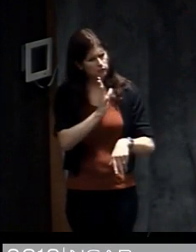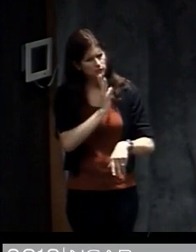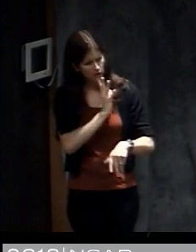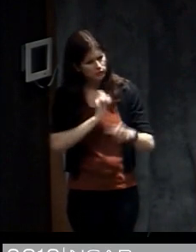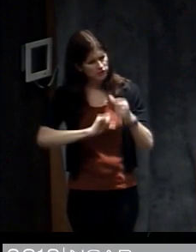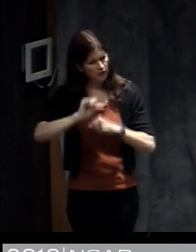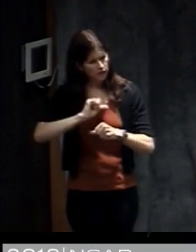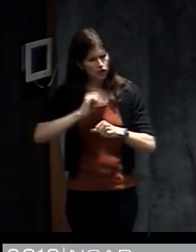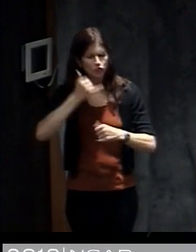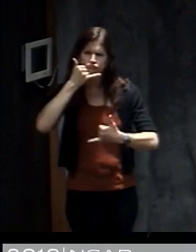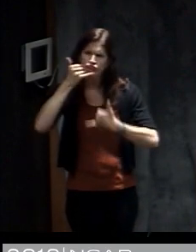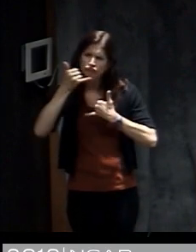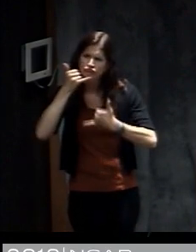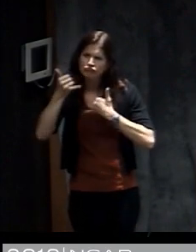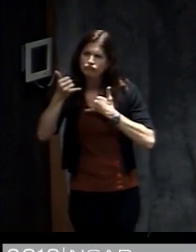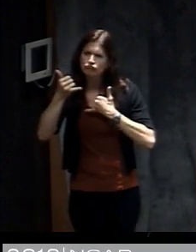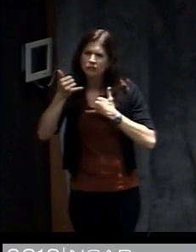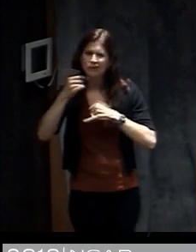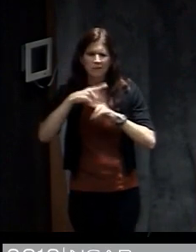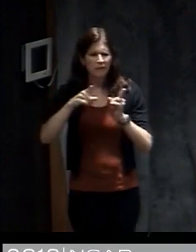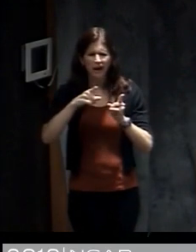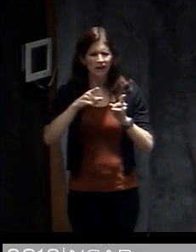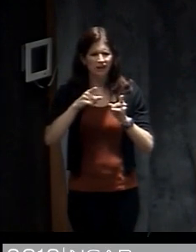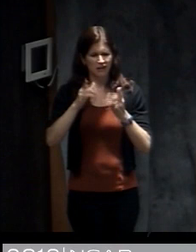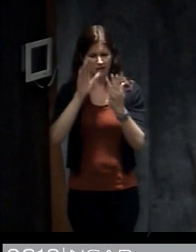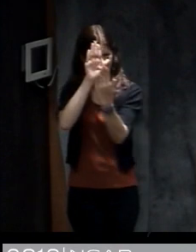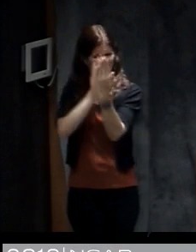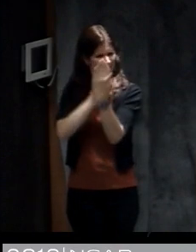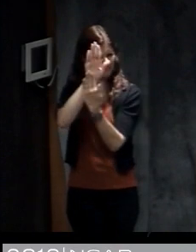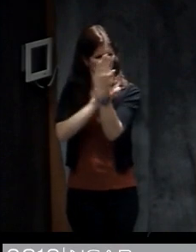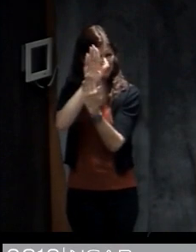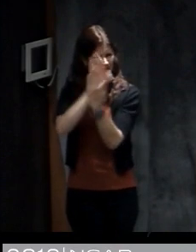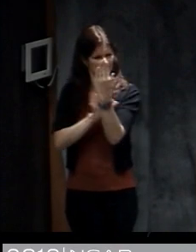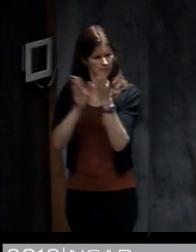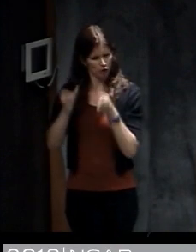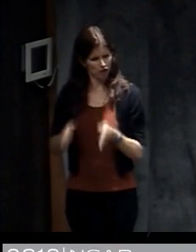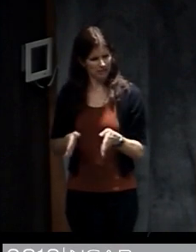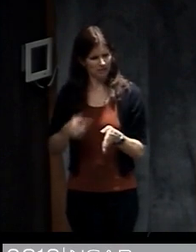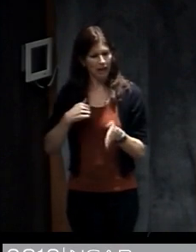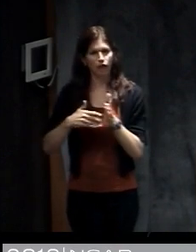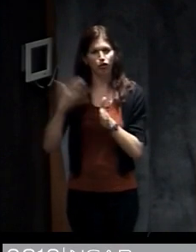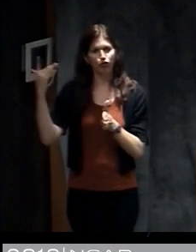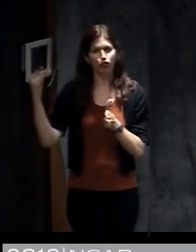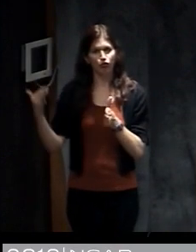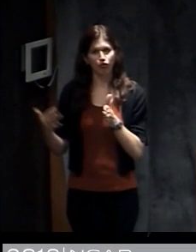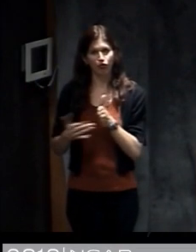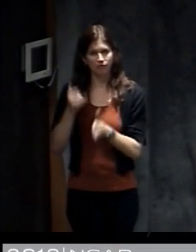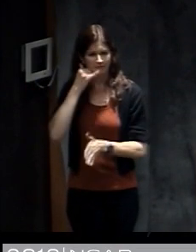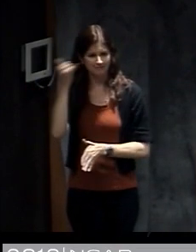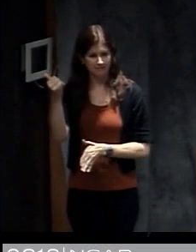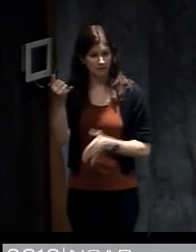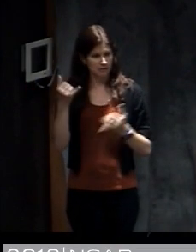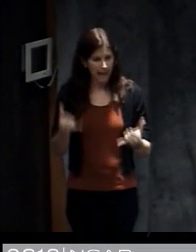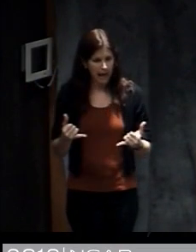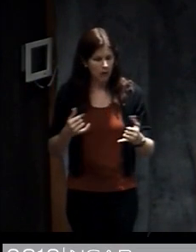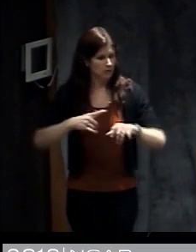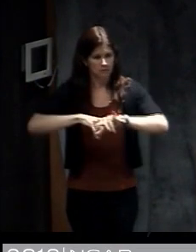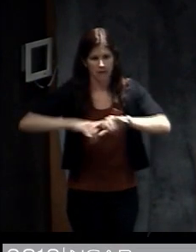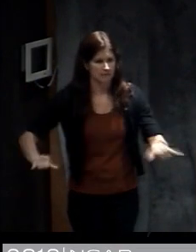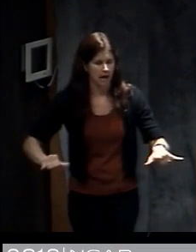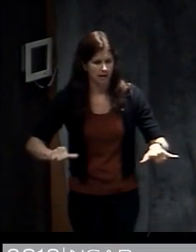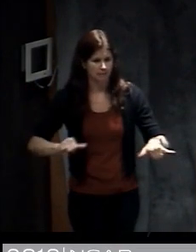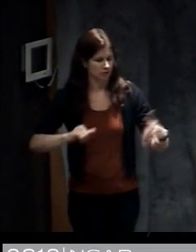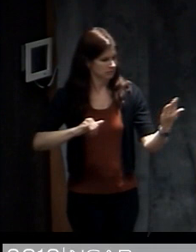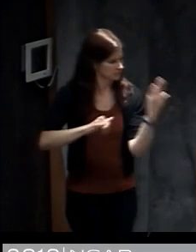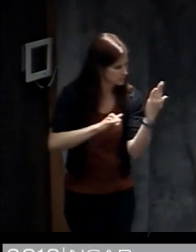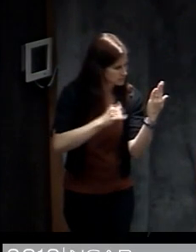phone, interacting with each other, but they were doing that all in person and face-to-face and very occasionally over the phone. It's very different today. People can do all those same things, but they can